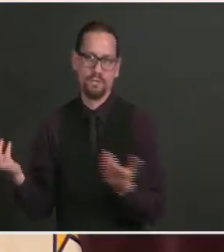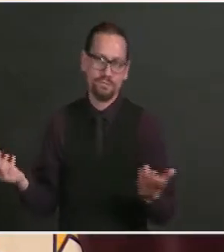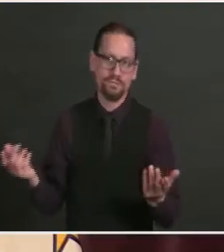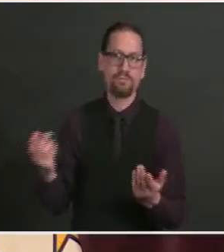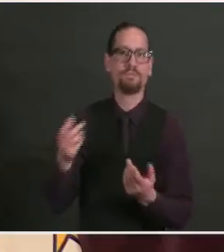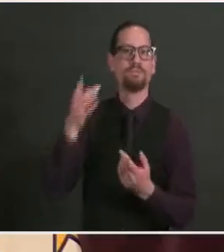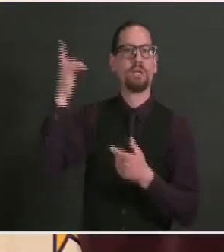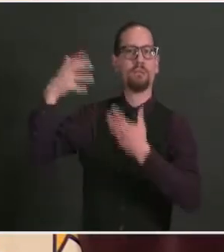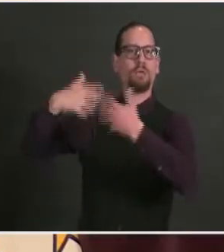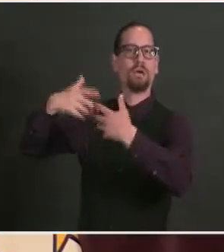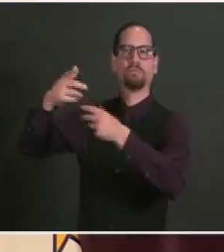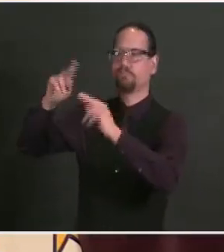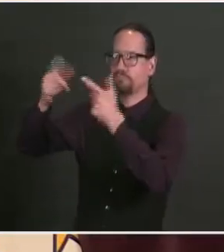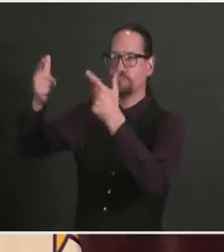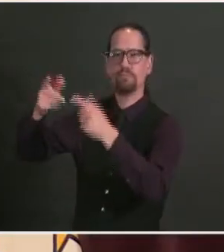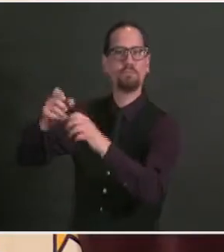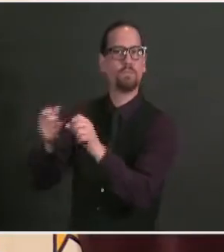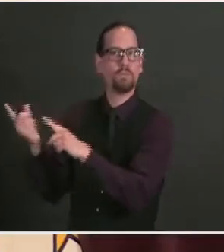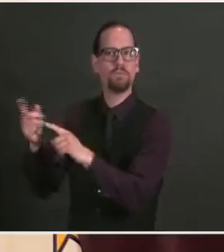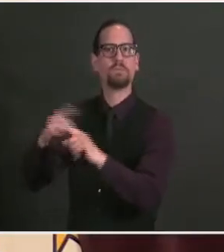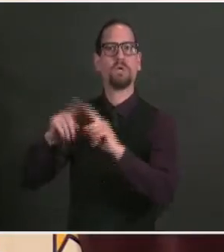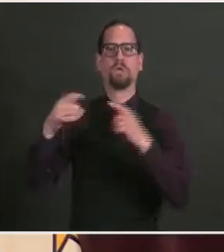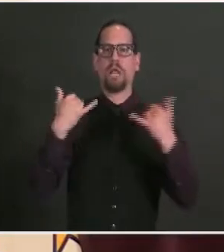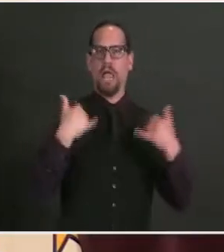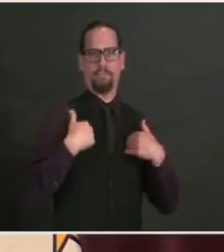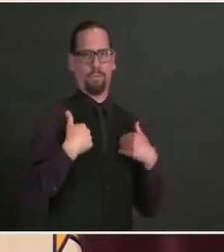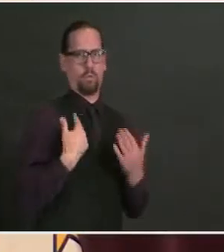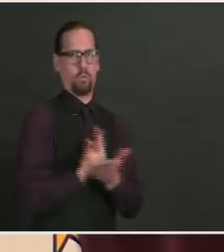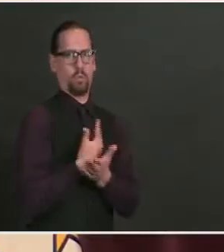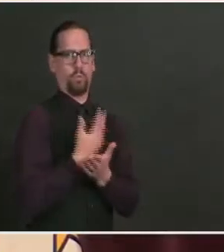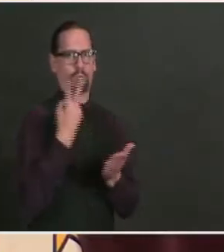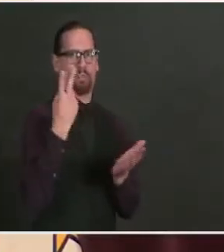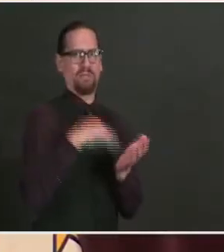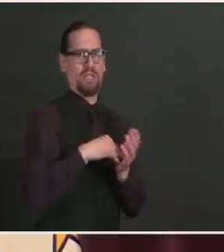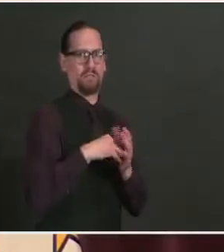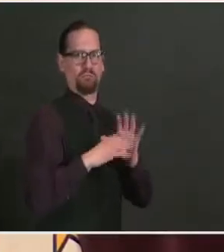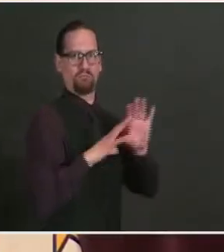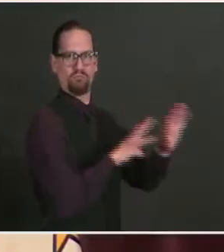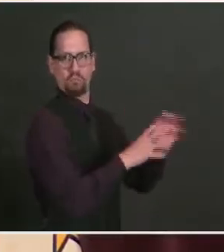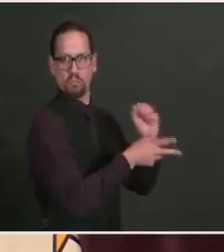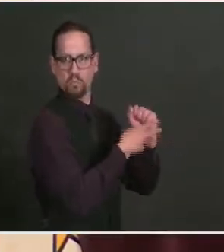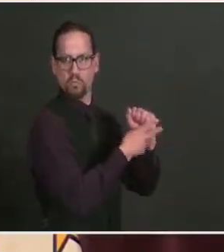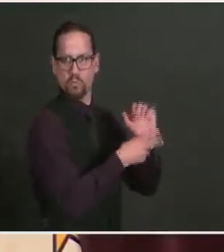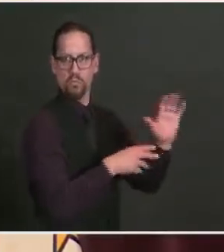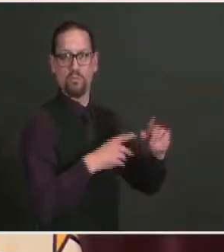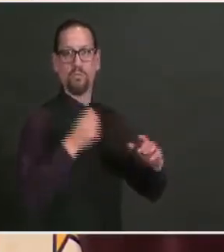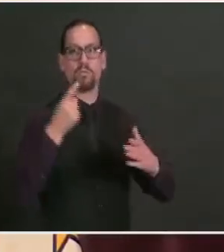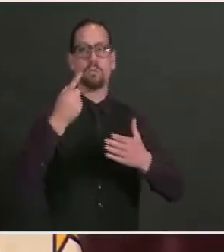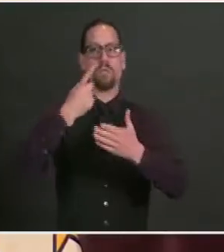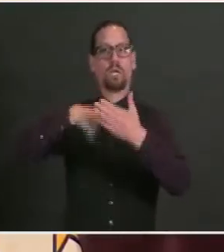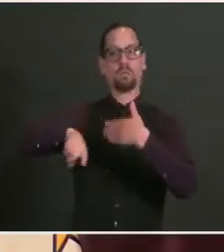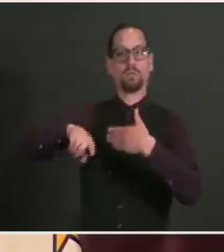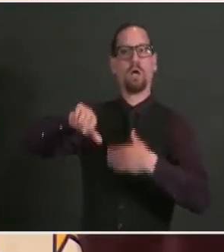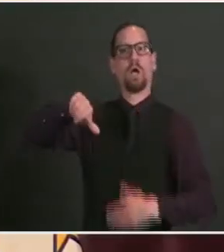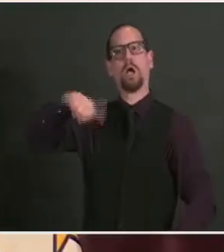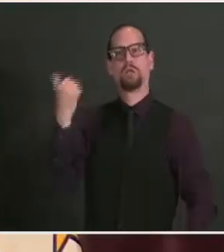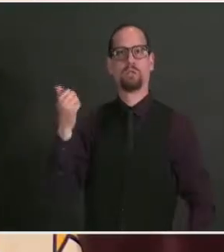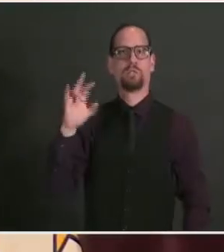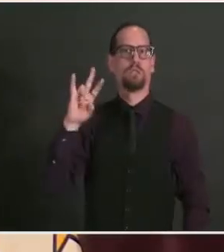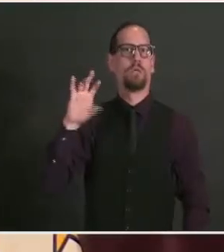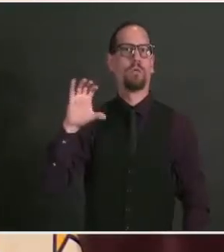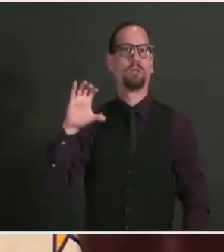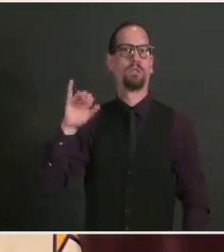the 700 next week does not impact our timeline. And as we'd outlined last week, by May 15th,